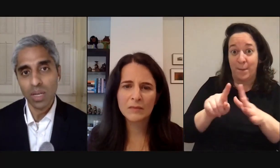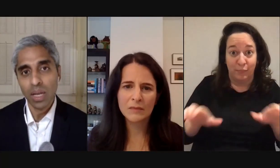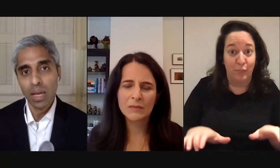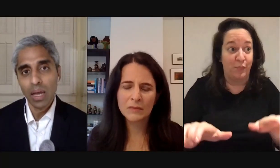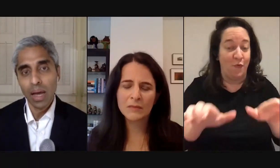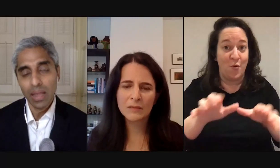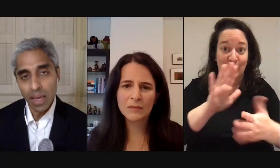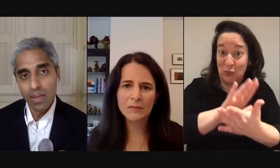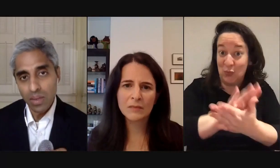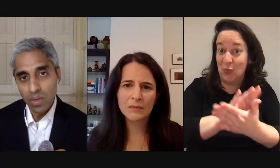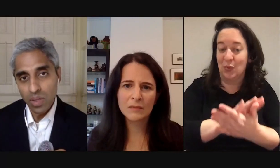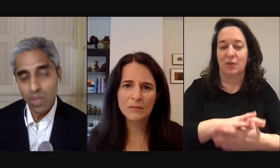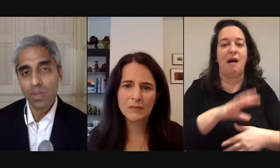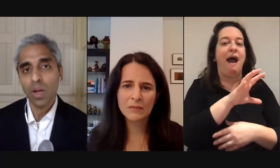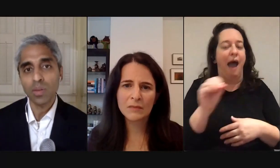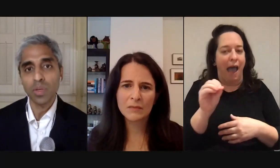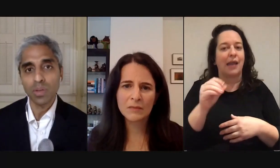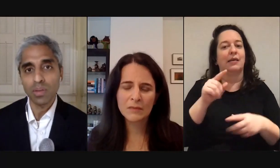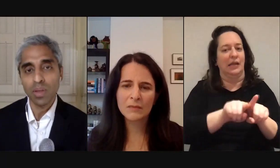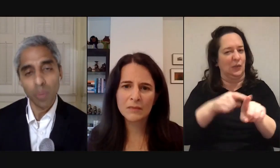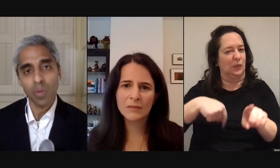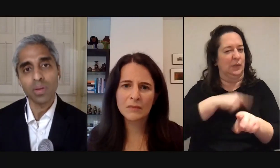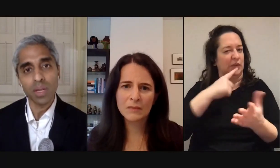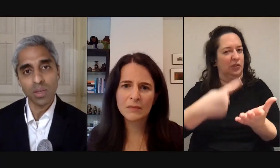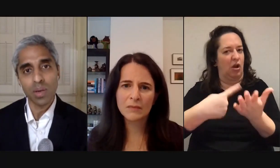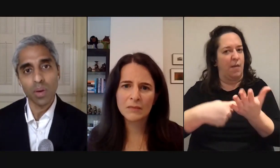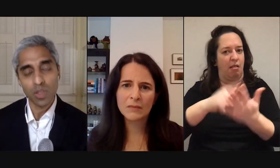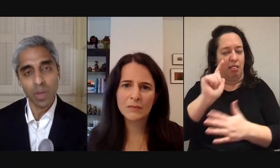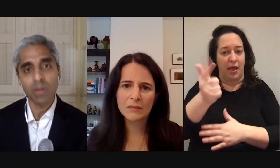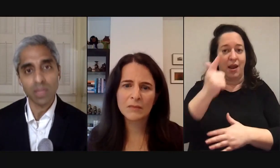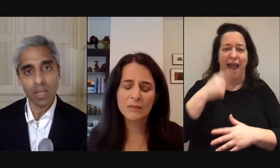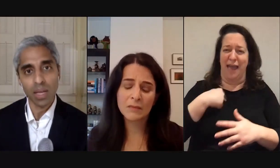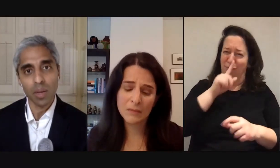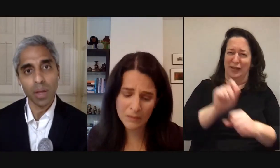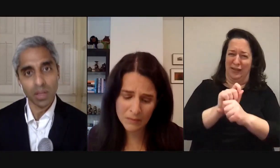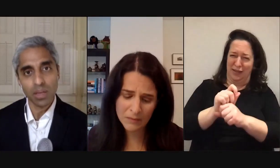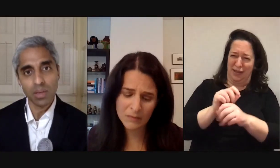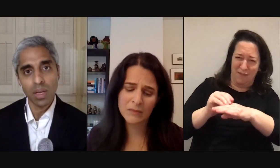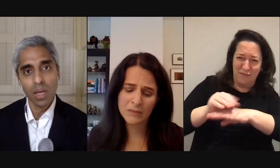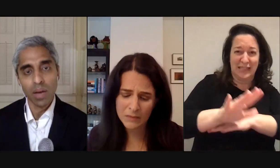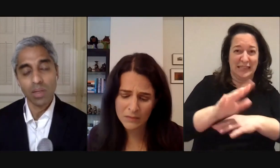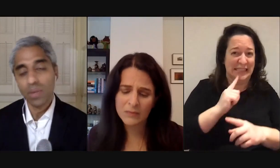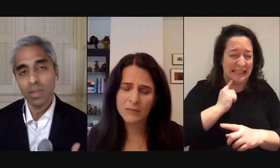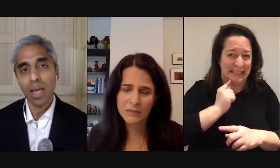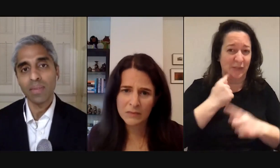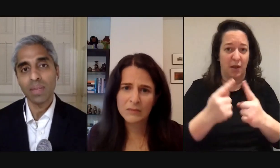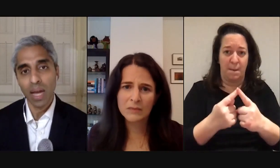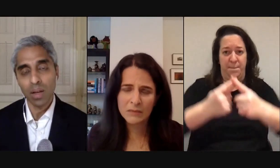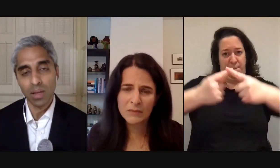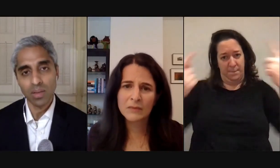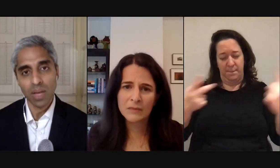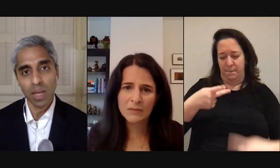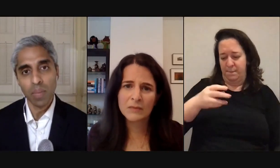conversation I think has serious contributions to the polarization that we're experiencing today in our politics and our difficulty